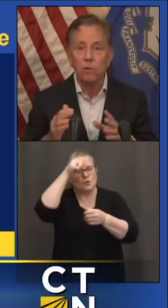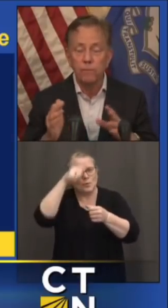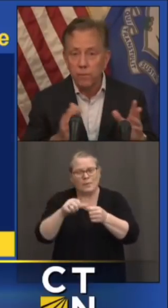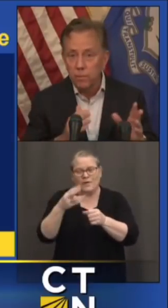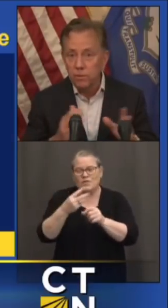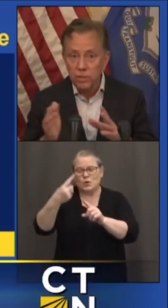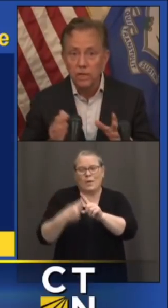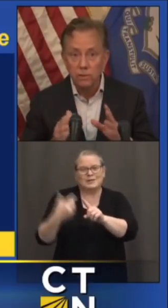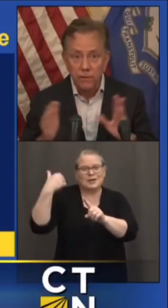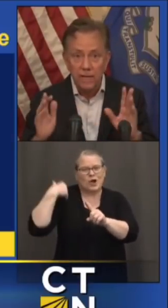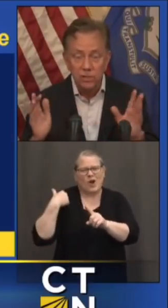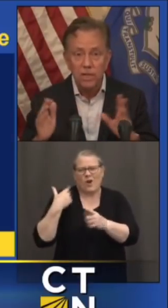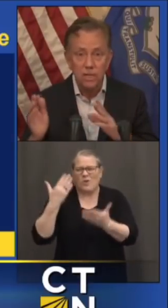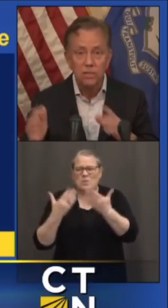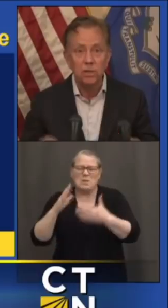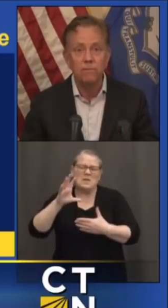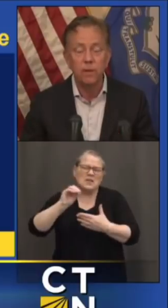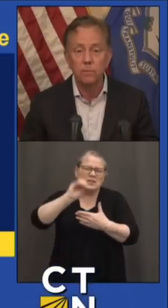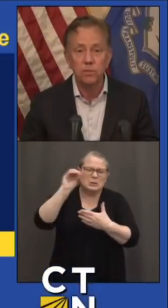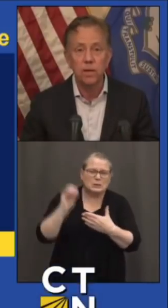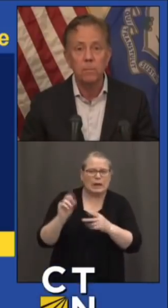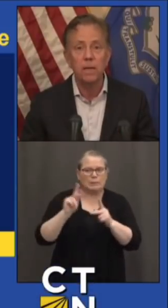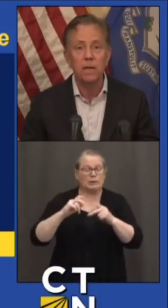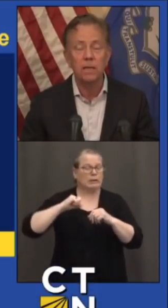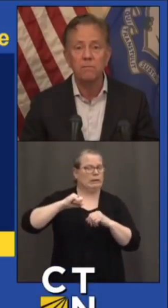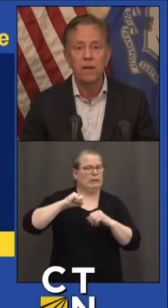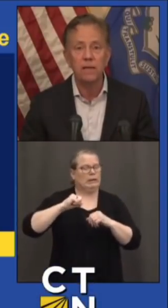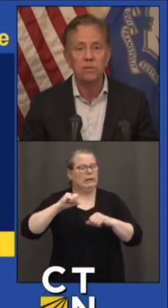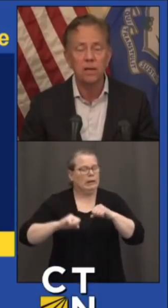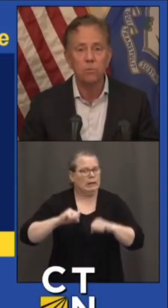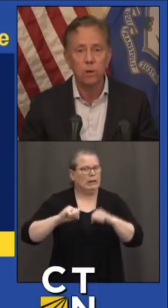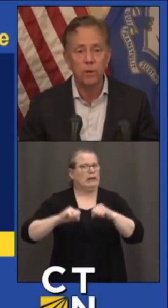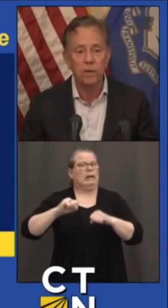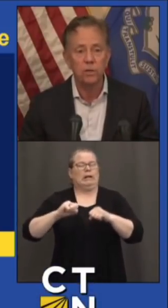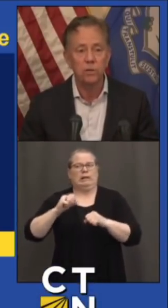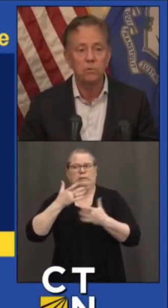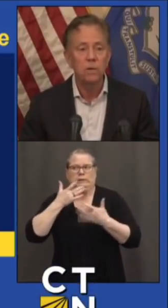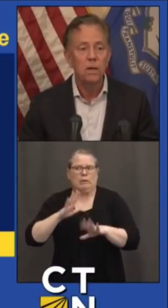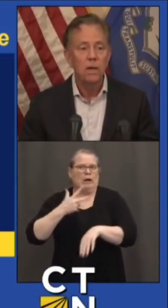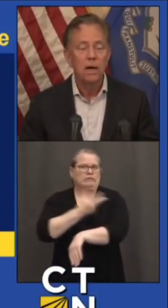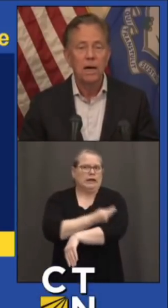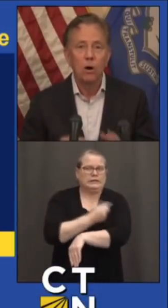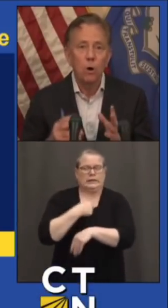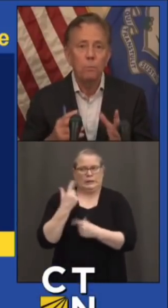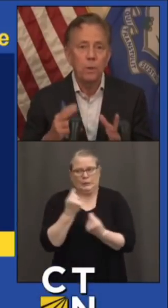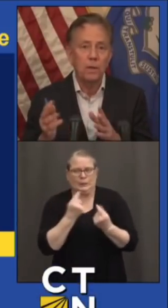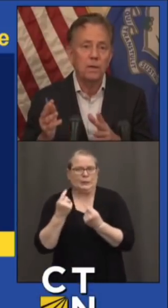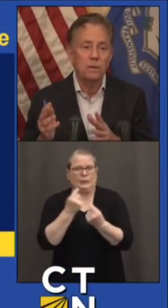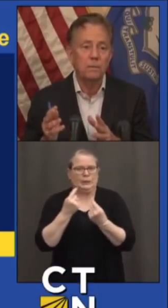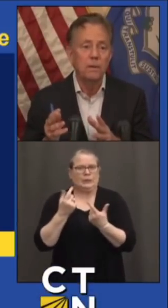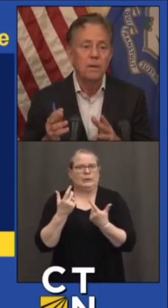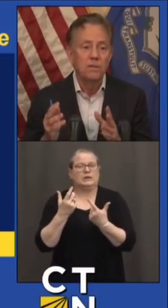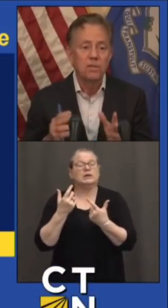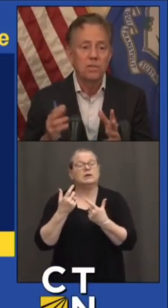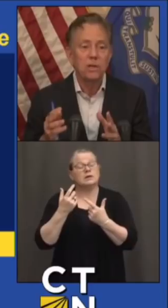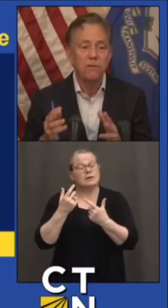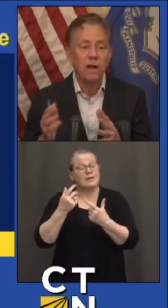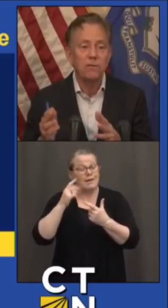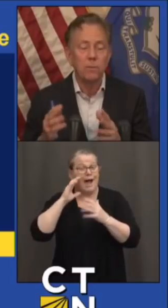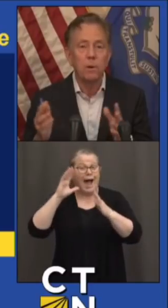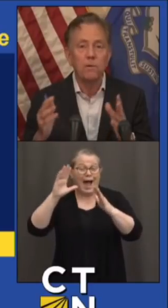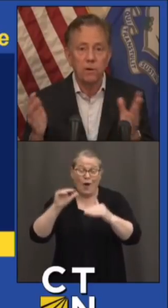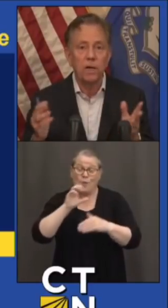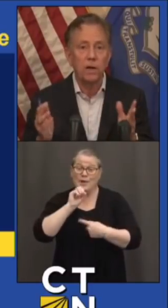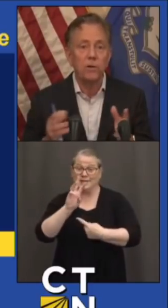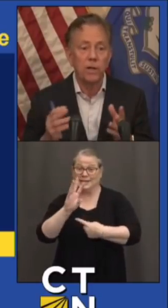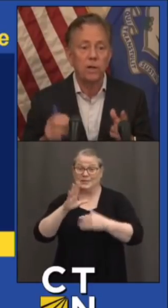I don't know, 50 percent are vaccine-hesitant. 50 percent may not get vaccinated. What are we going to do? I'd hope that 65